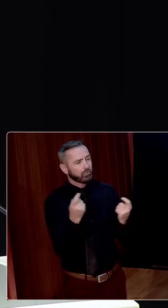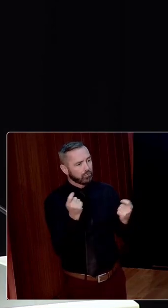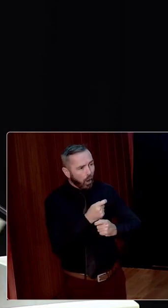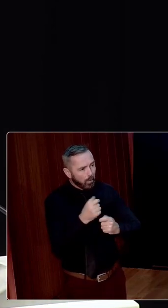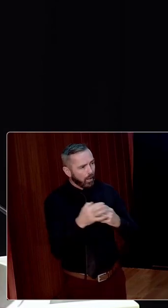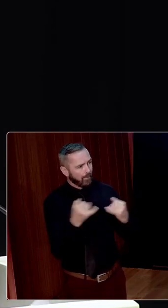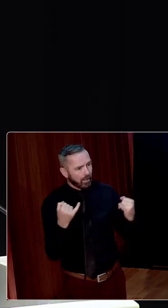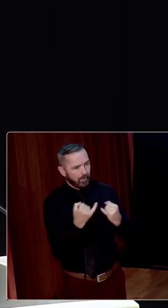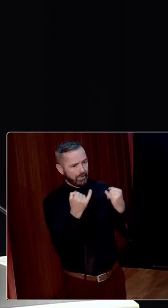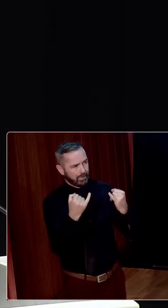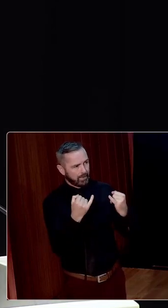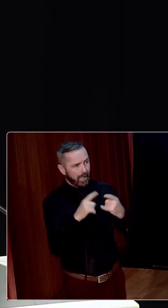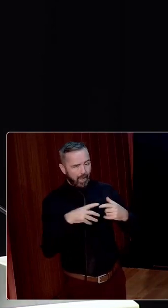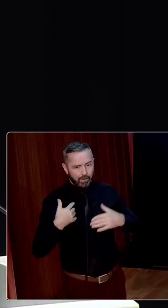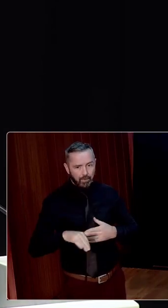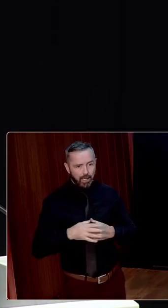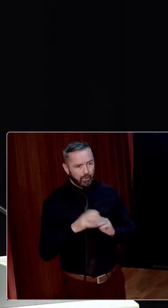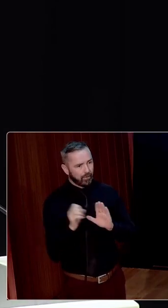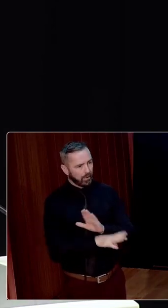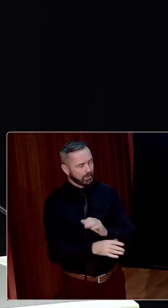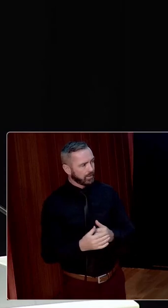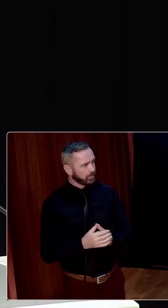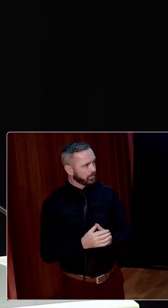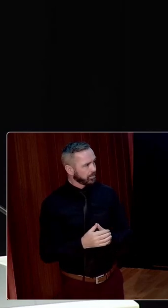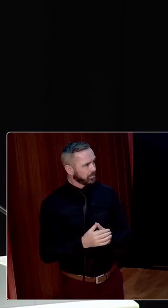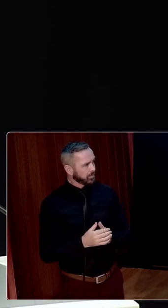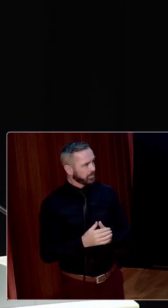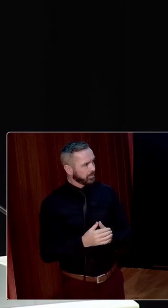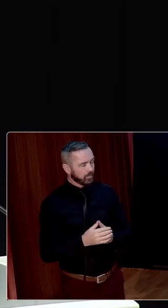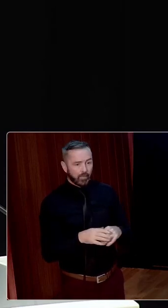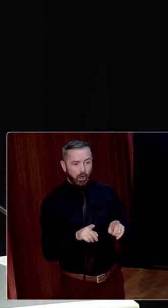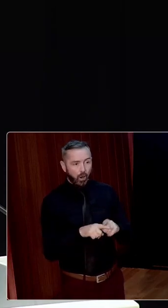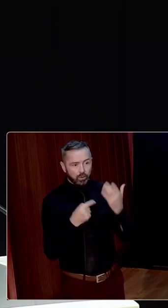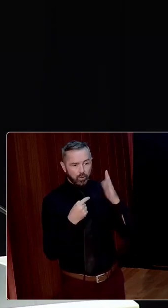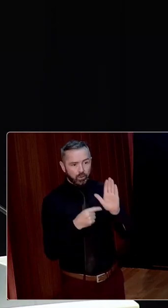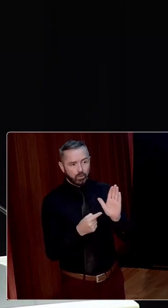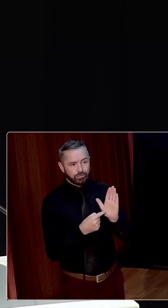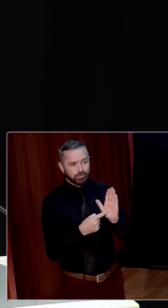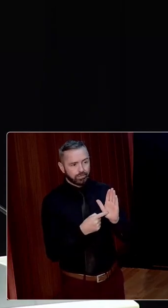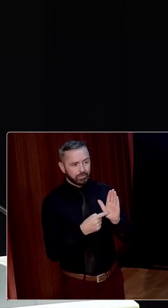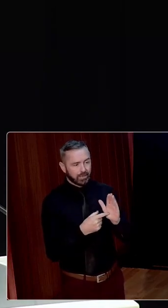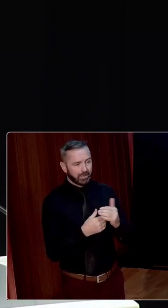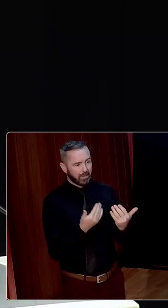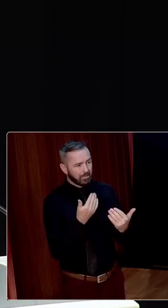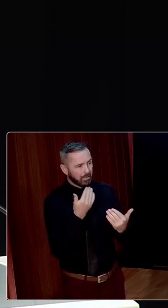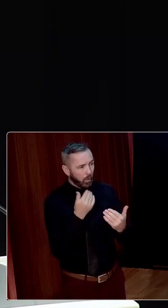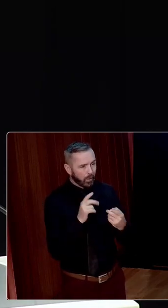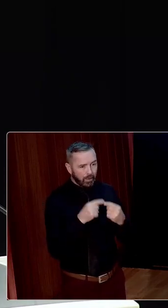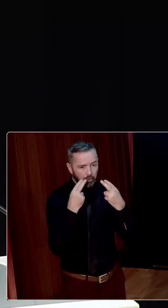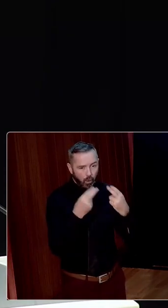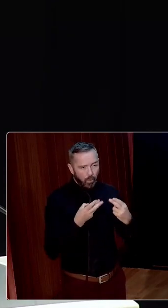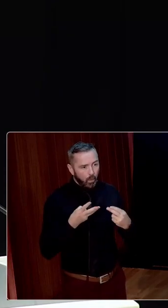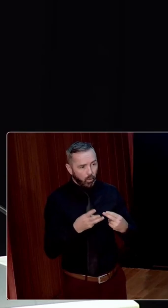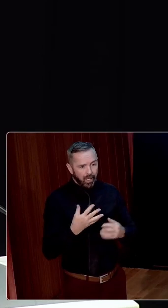of conflict and the pain of loss. But they also document the mundane and manifold ways families